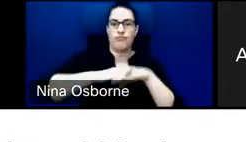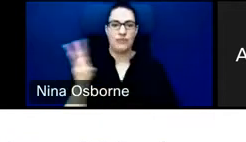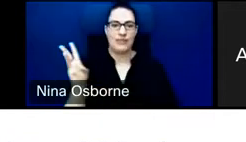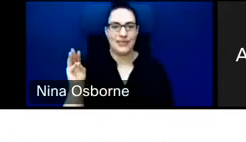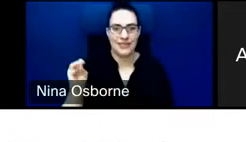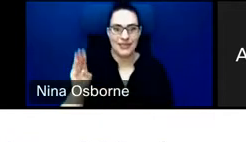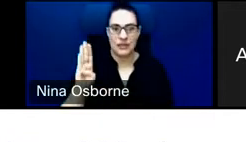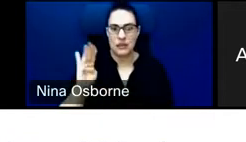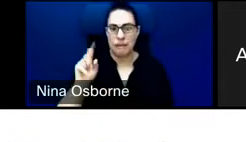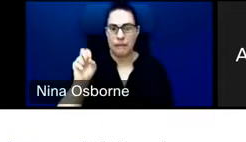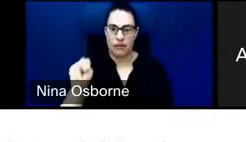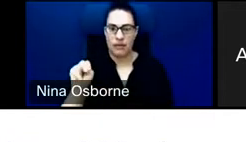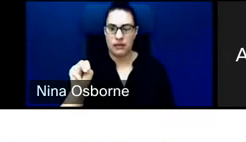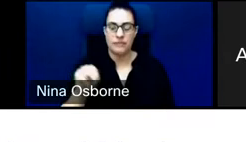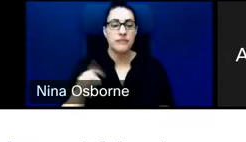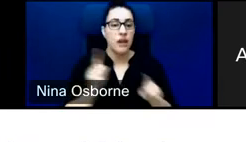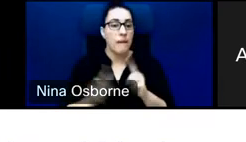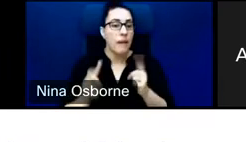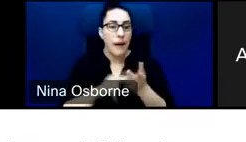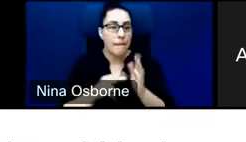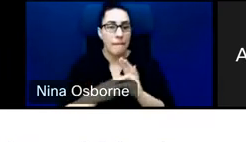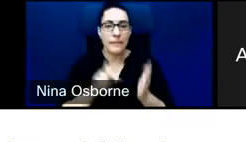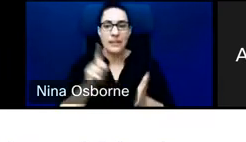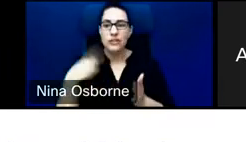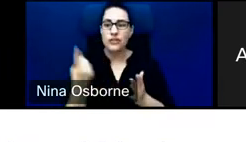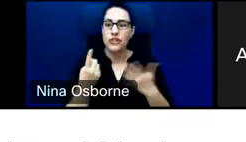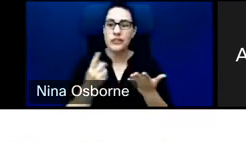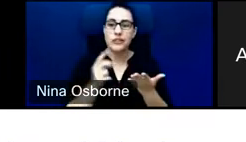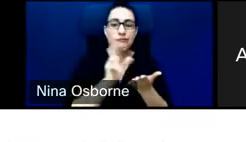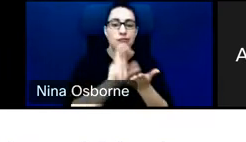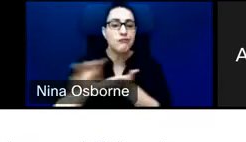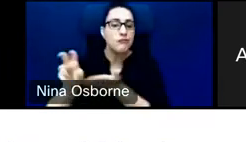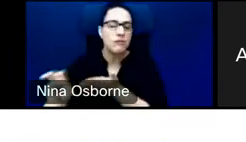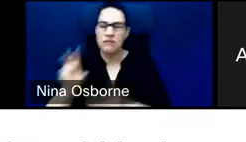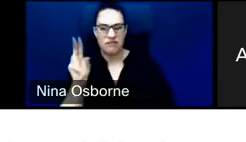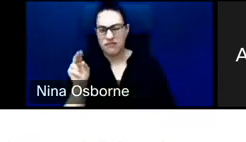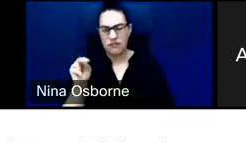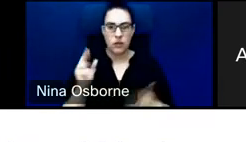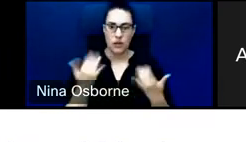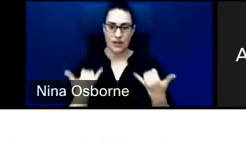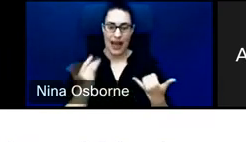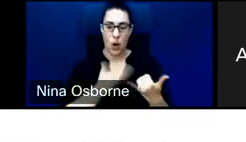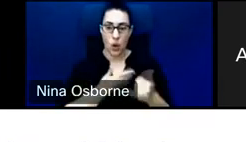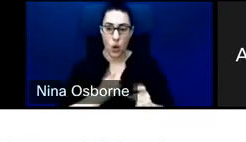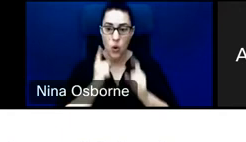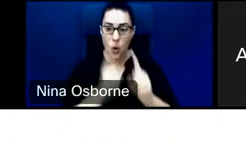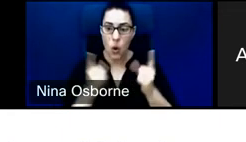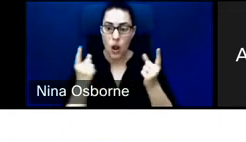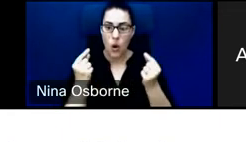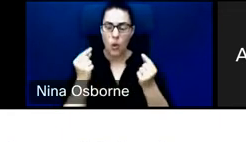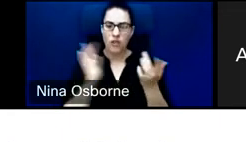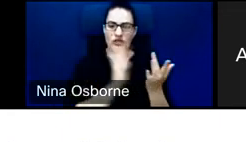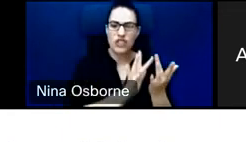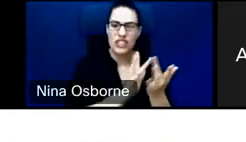reach a larger percentage of people than we reached before with now with the goal of reaching 30 million people by